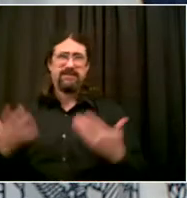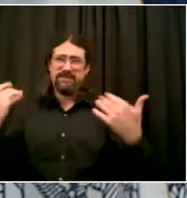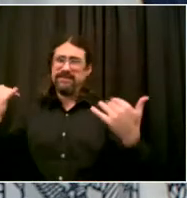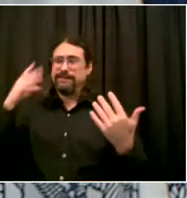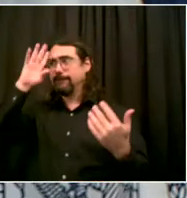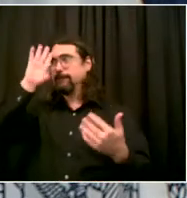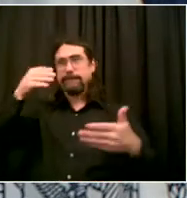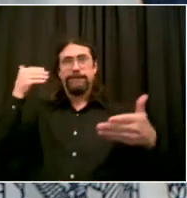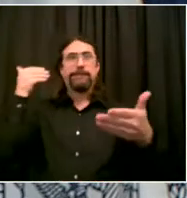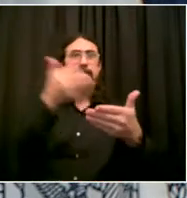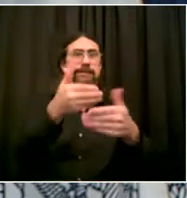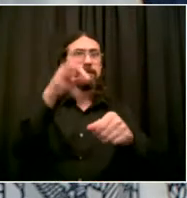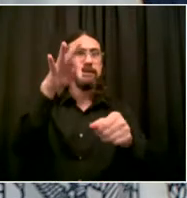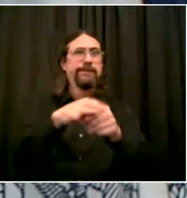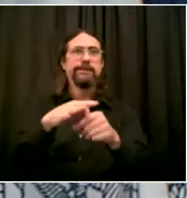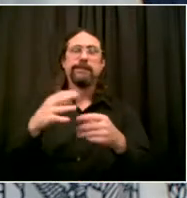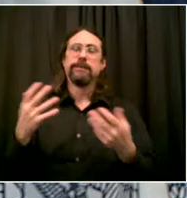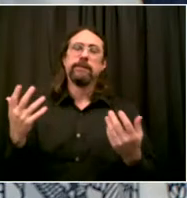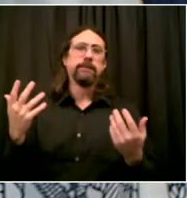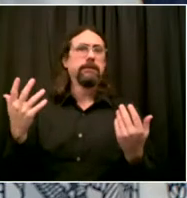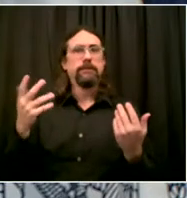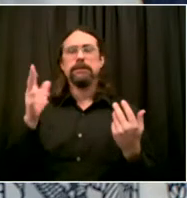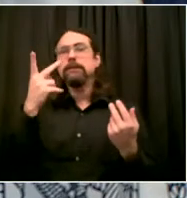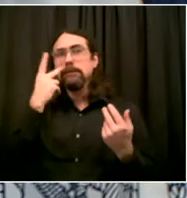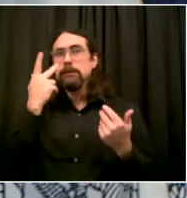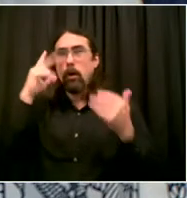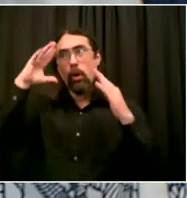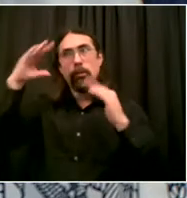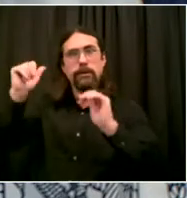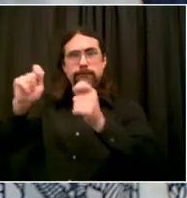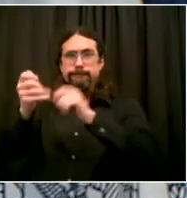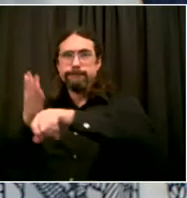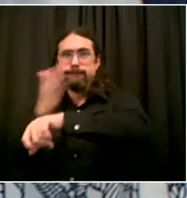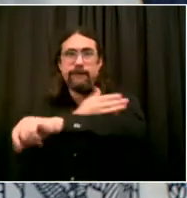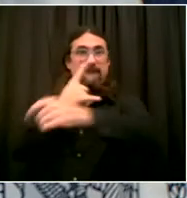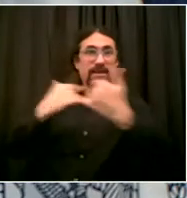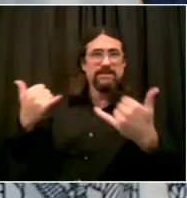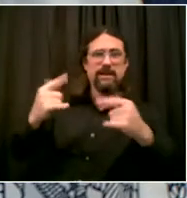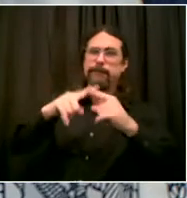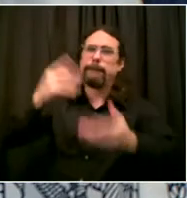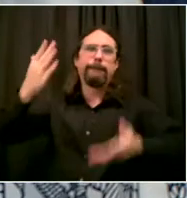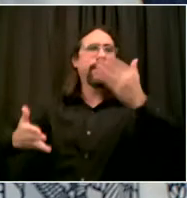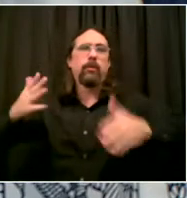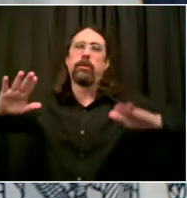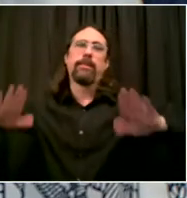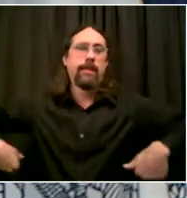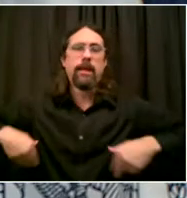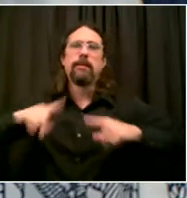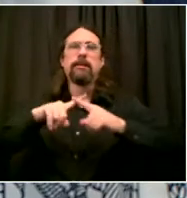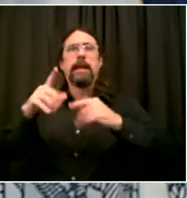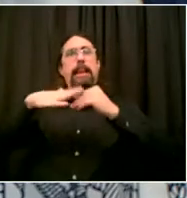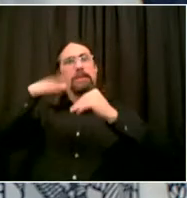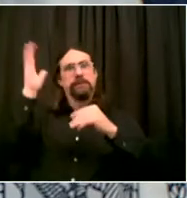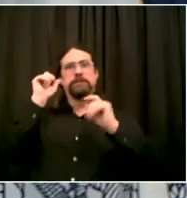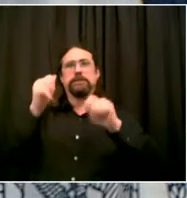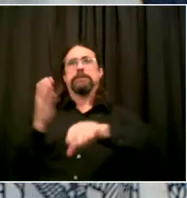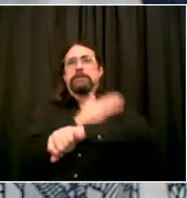Okay, now let's go back to what we talk about every single day.